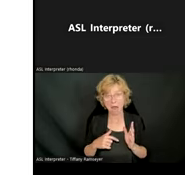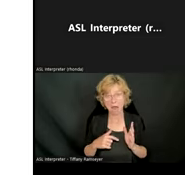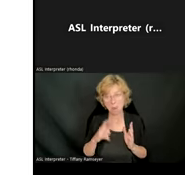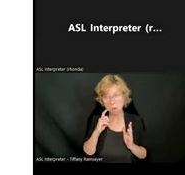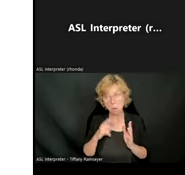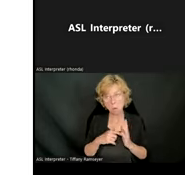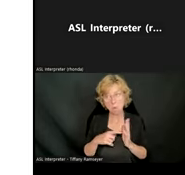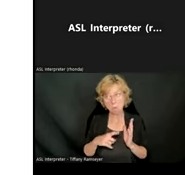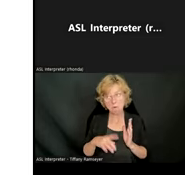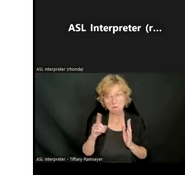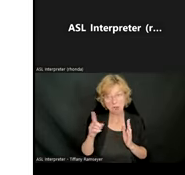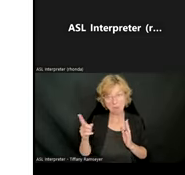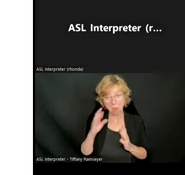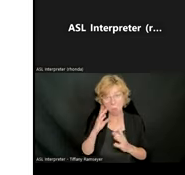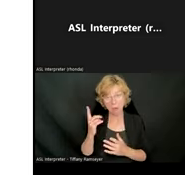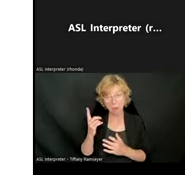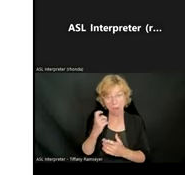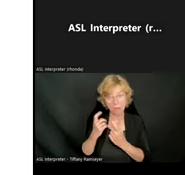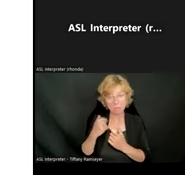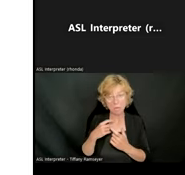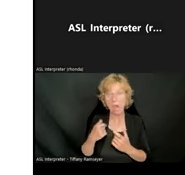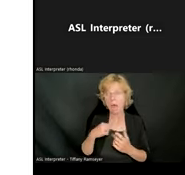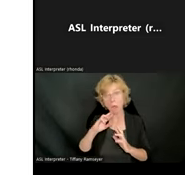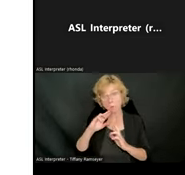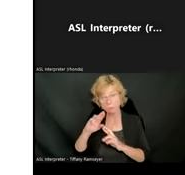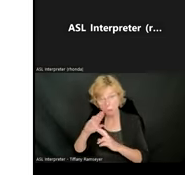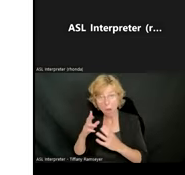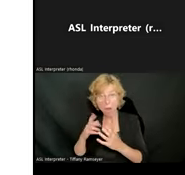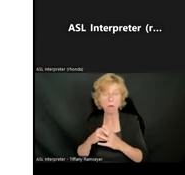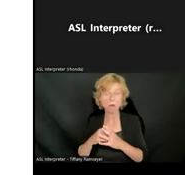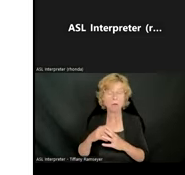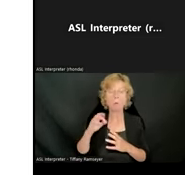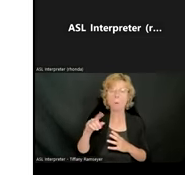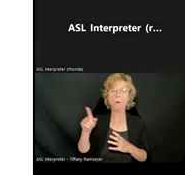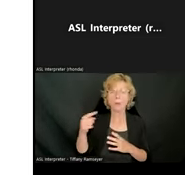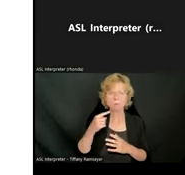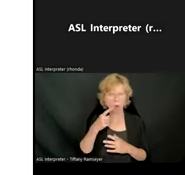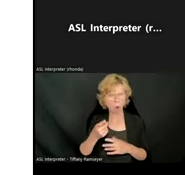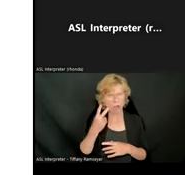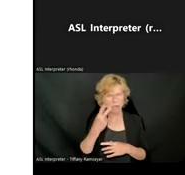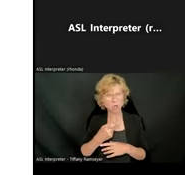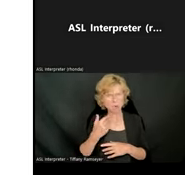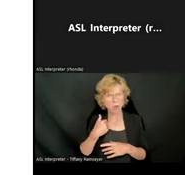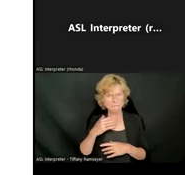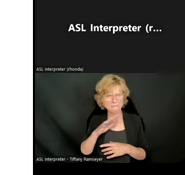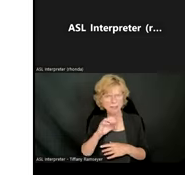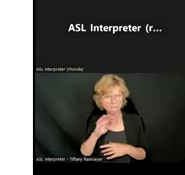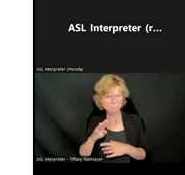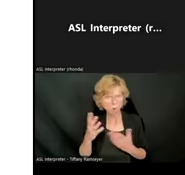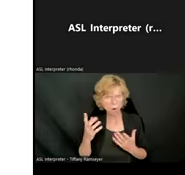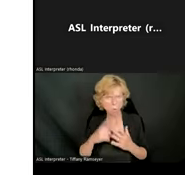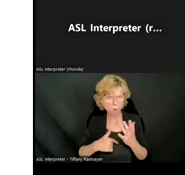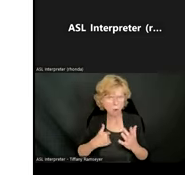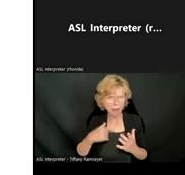respond. Or they will be like, hey, I saw you had a 504. Or what do I need to do?